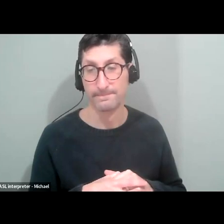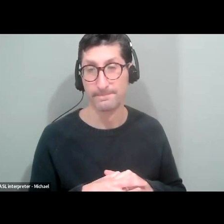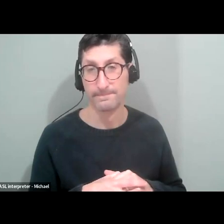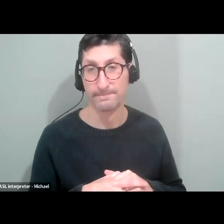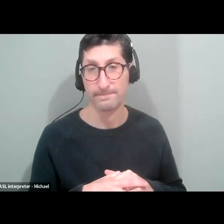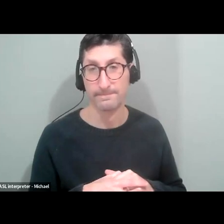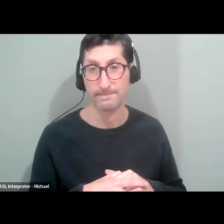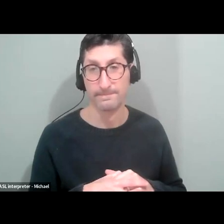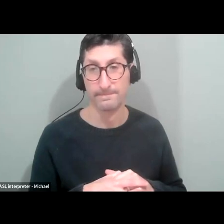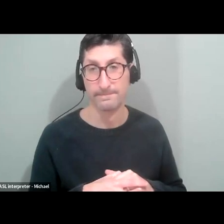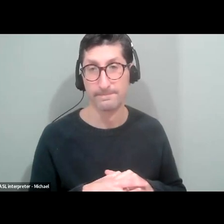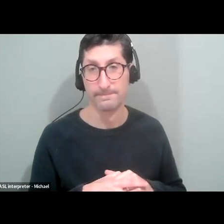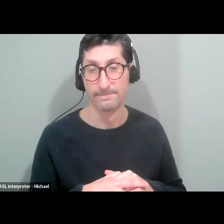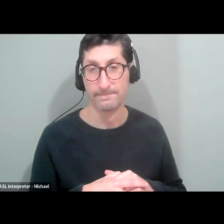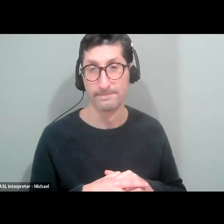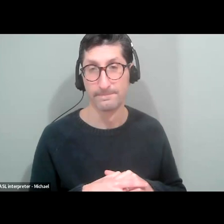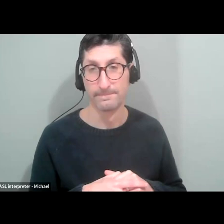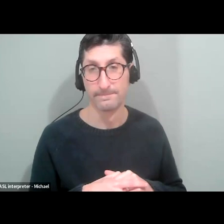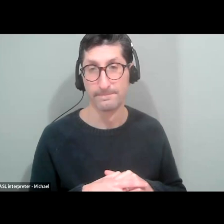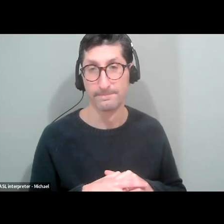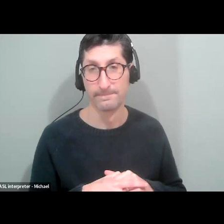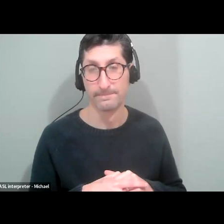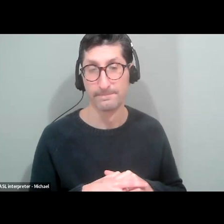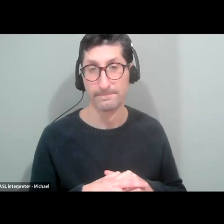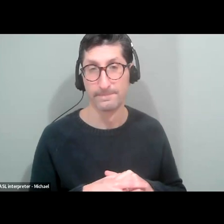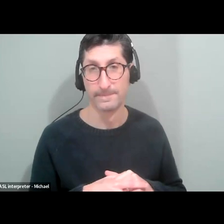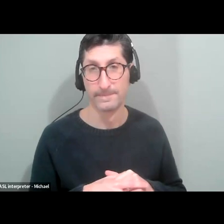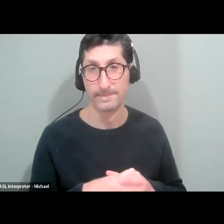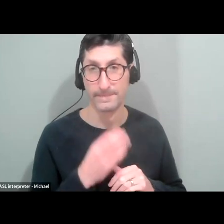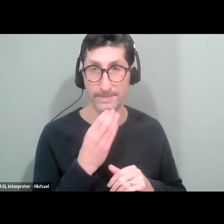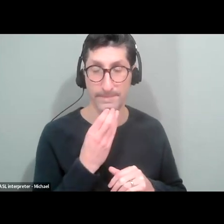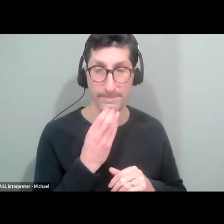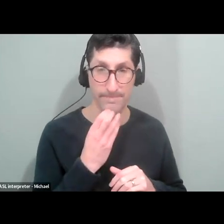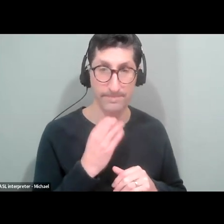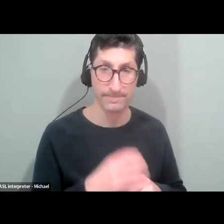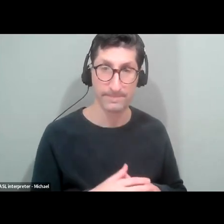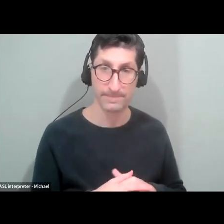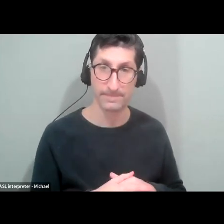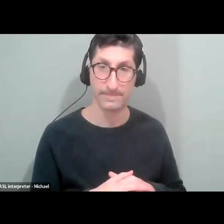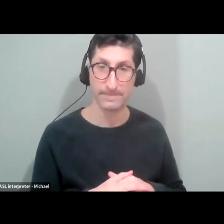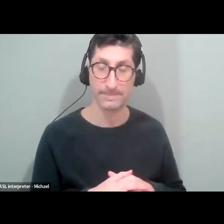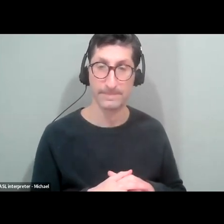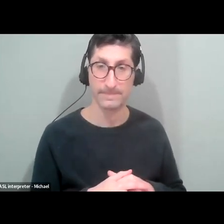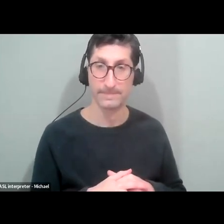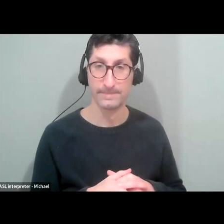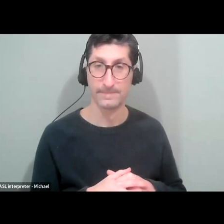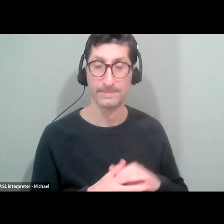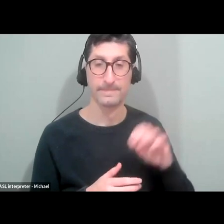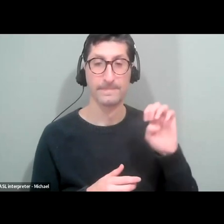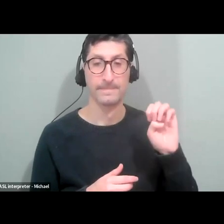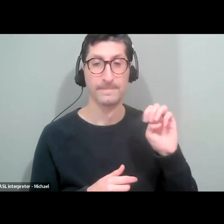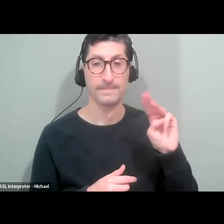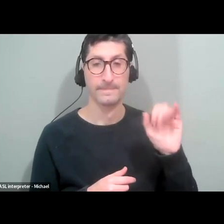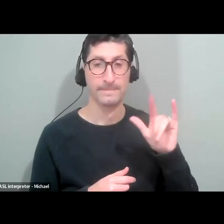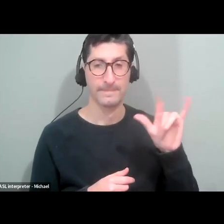this is my email address for